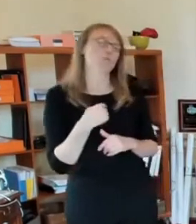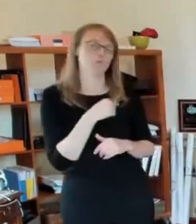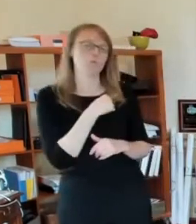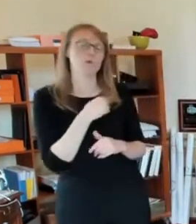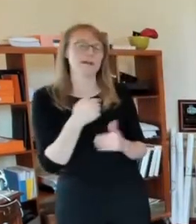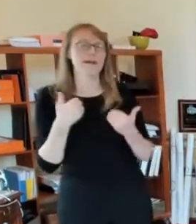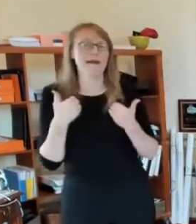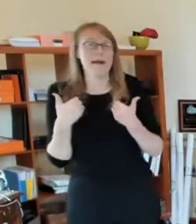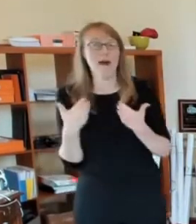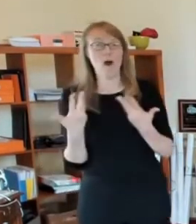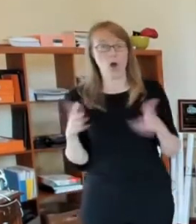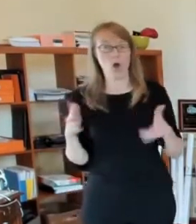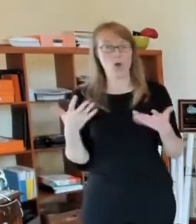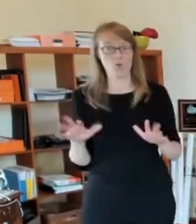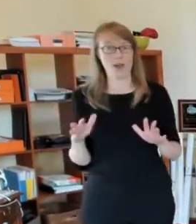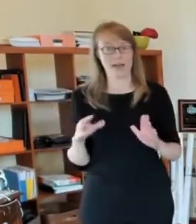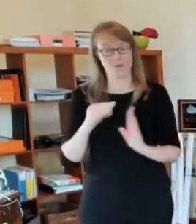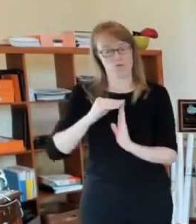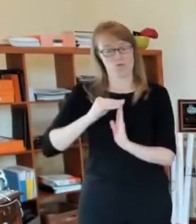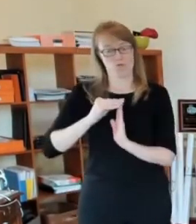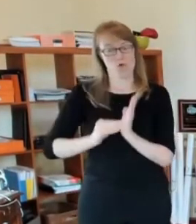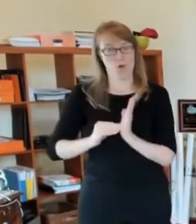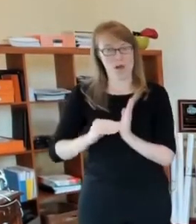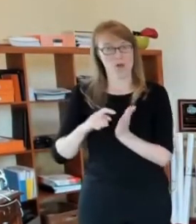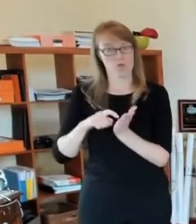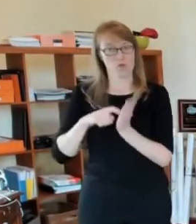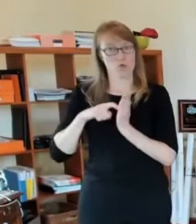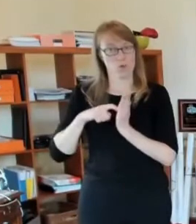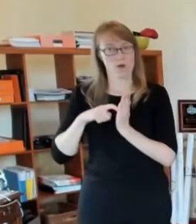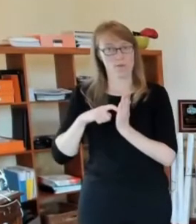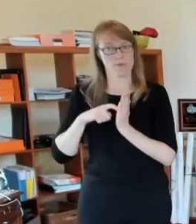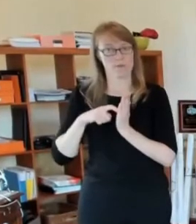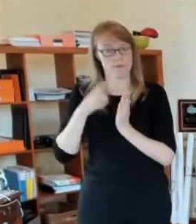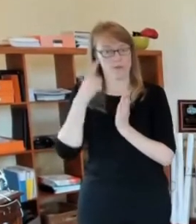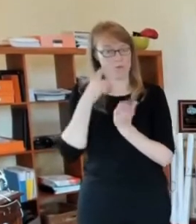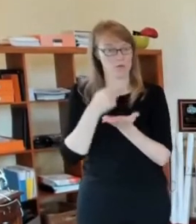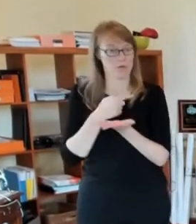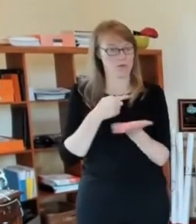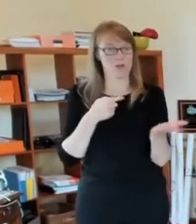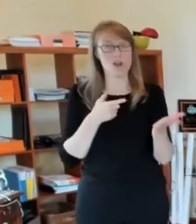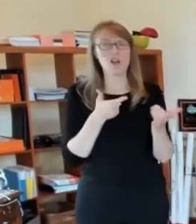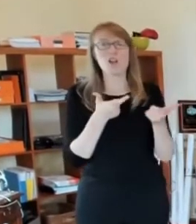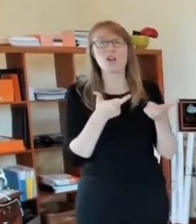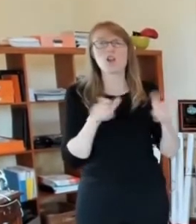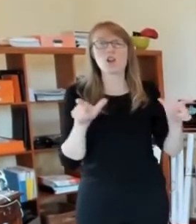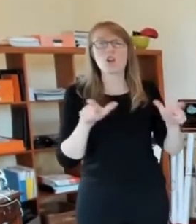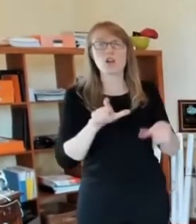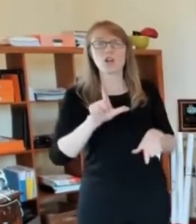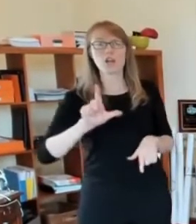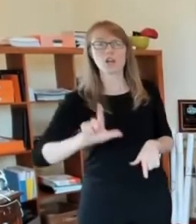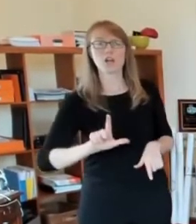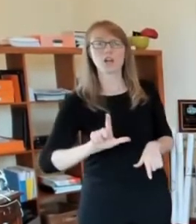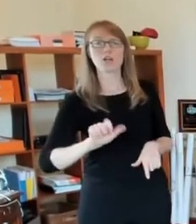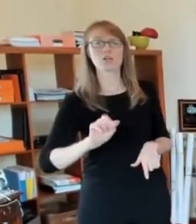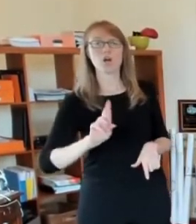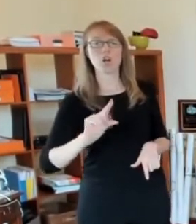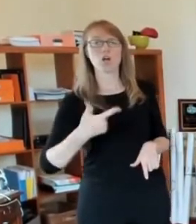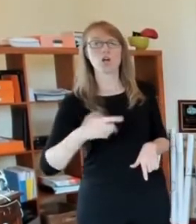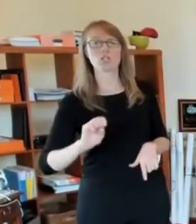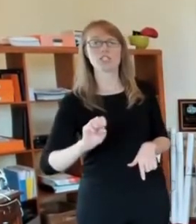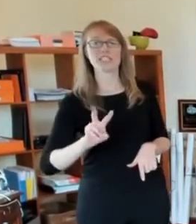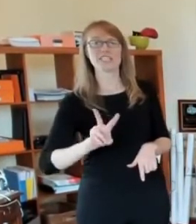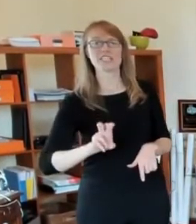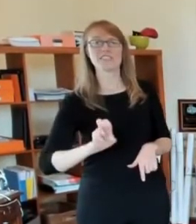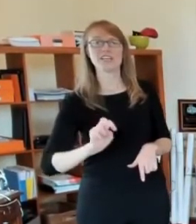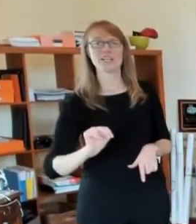guidelines really requirements for large venues. They each had to submit their plan to the health department